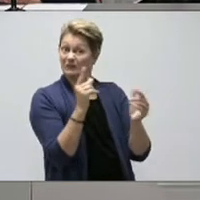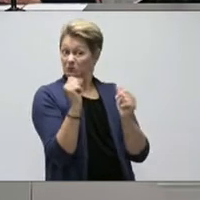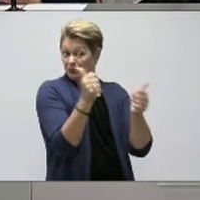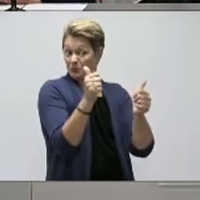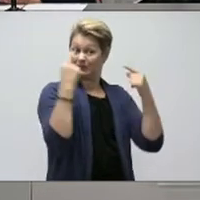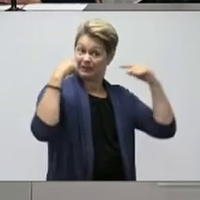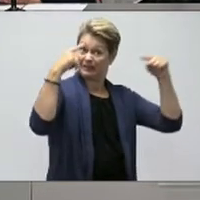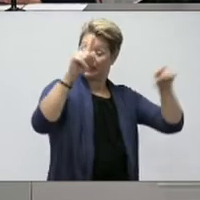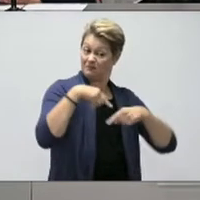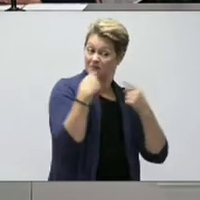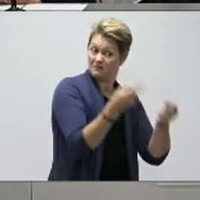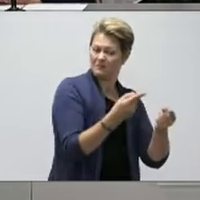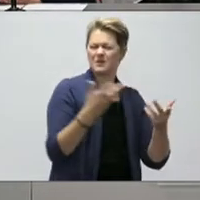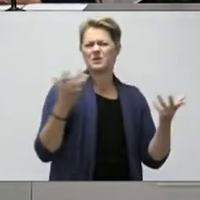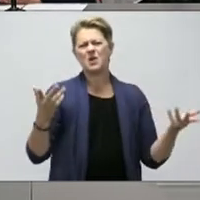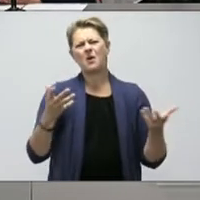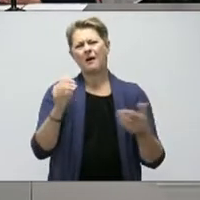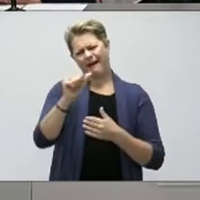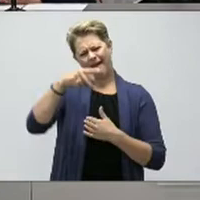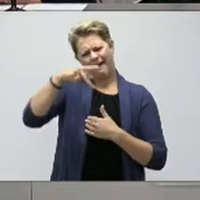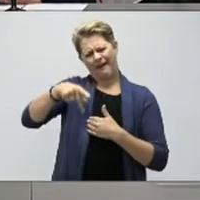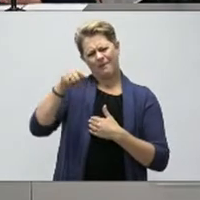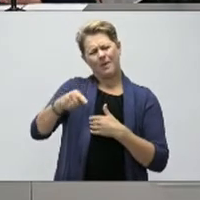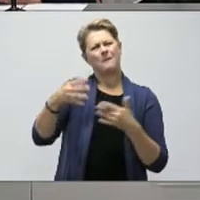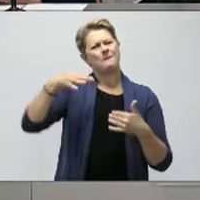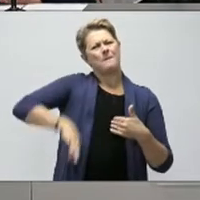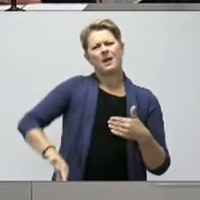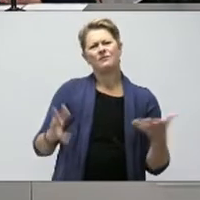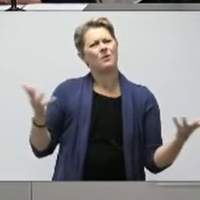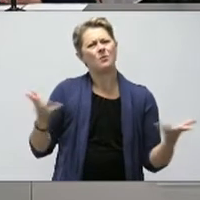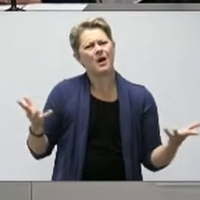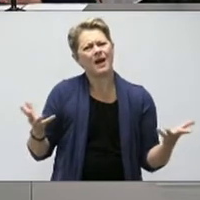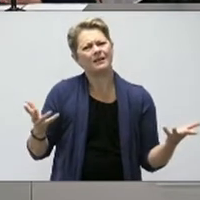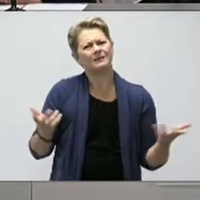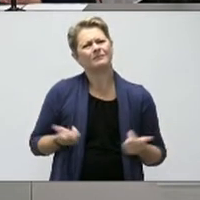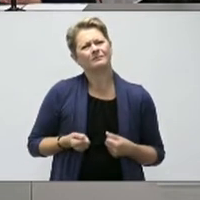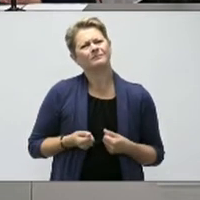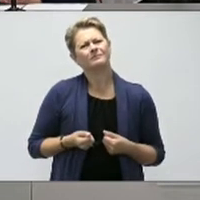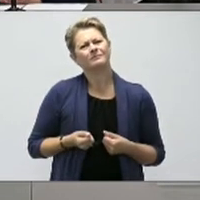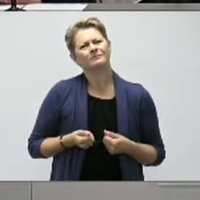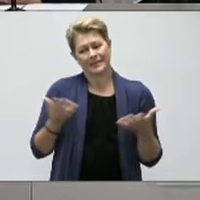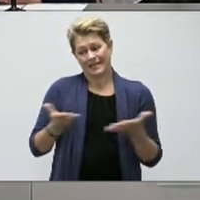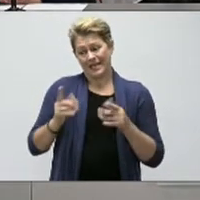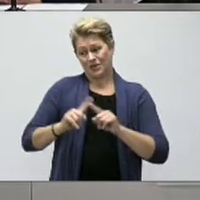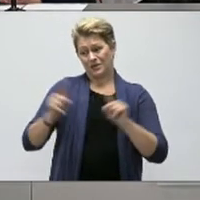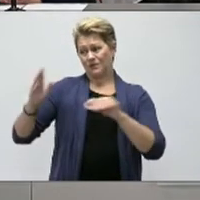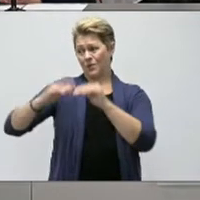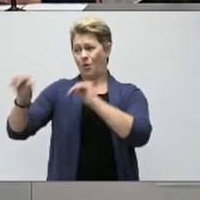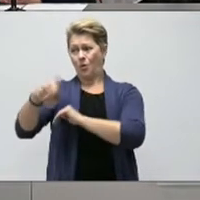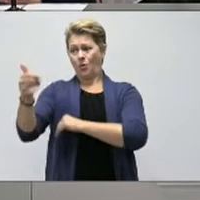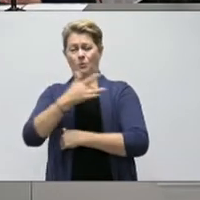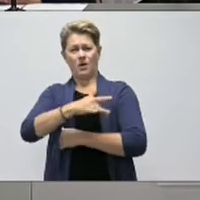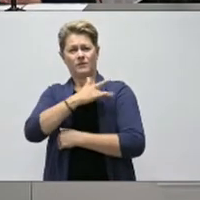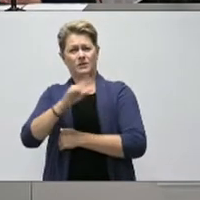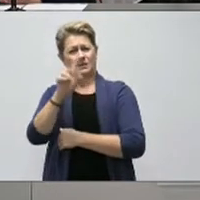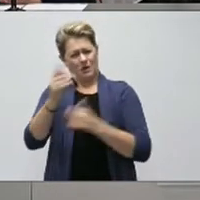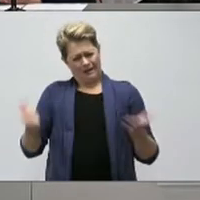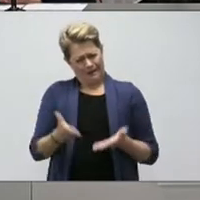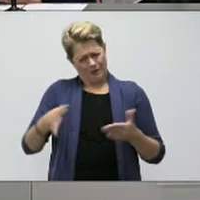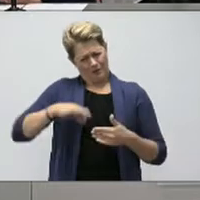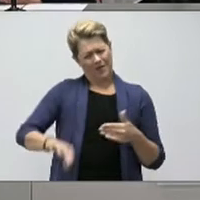do we get from an app, considering that we're in a very different position than other provinces that continue to have community transmission and continue to see daily cases?